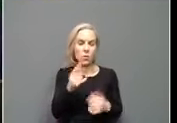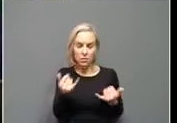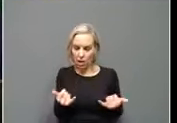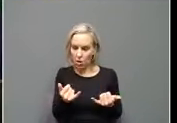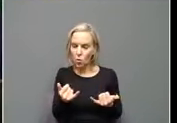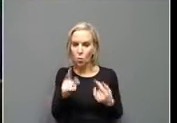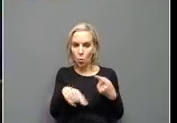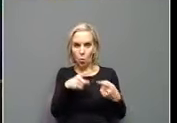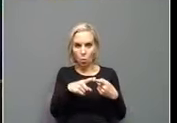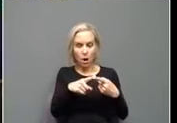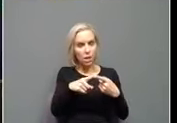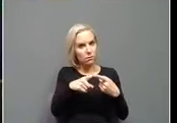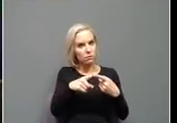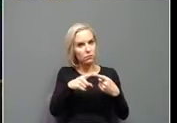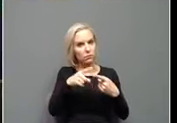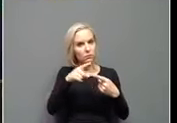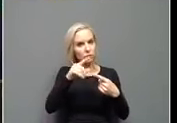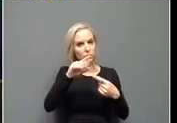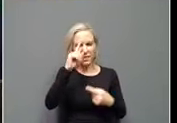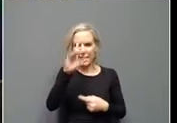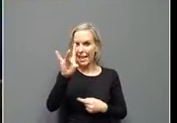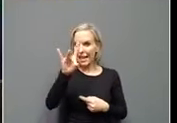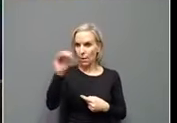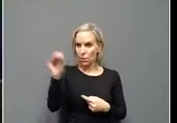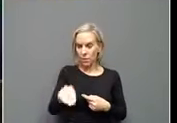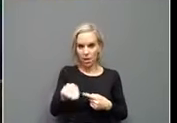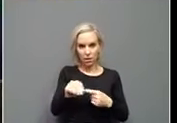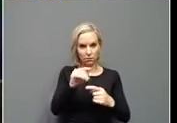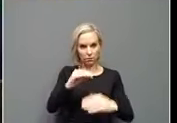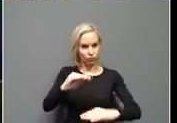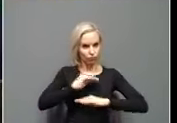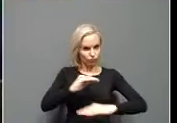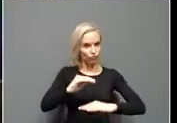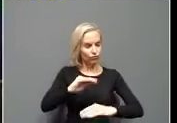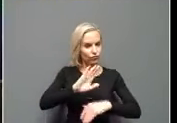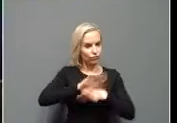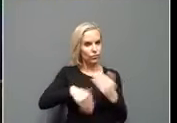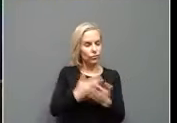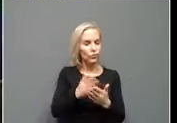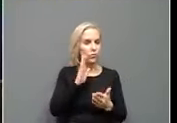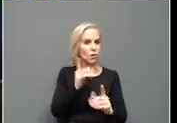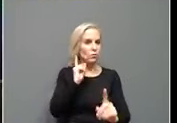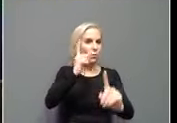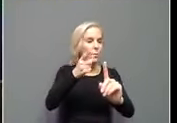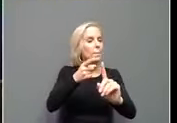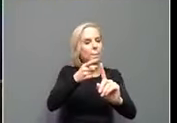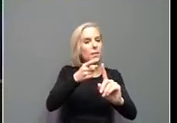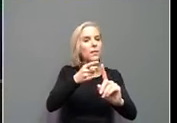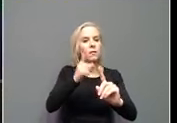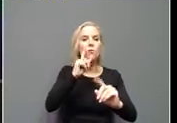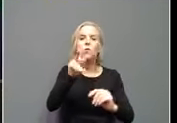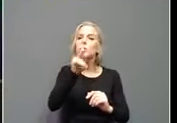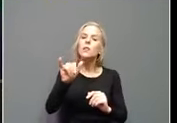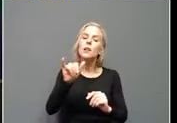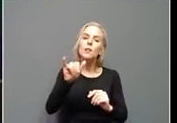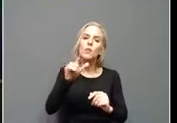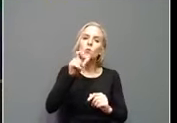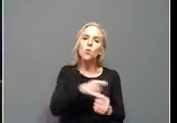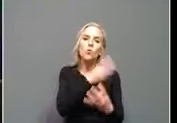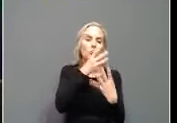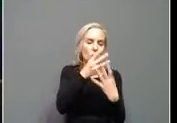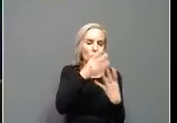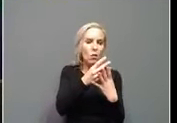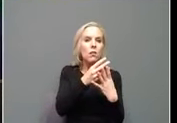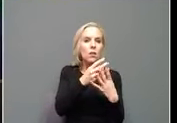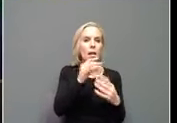reached that threshold, which I think was 80%, which we all think we're going to reach with, um, uh, our Kentuckians who are incarcerated, uh,